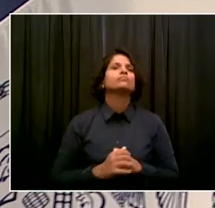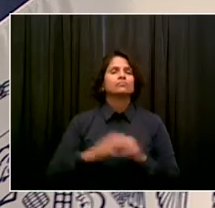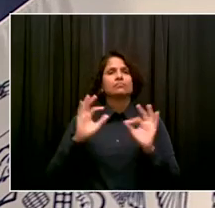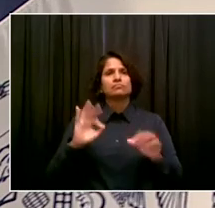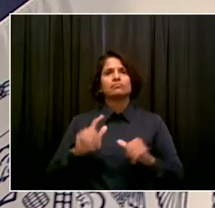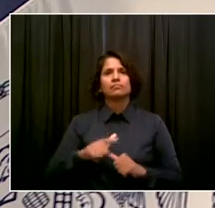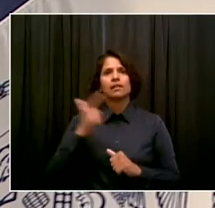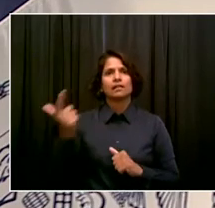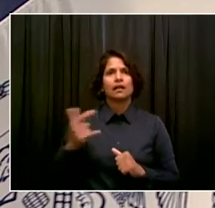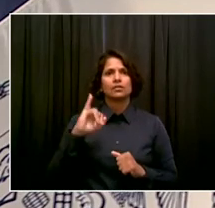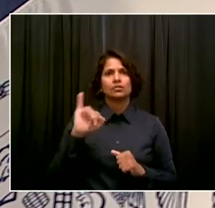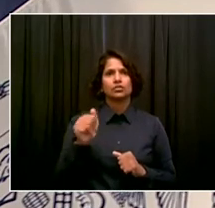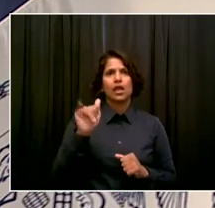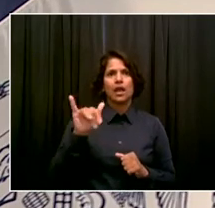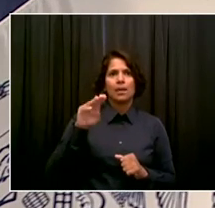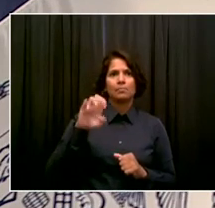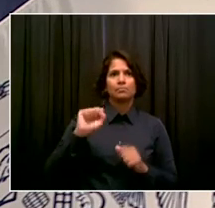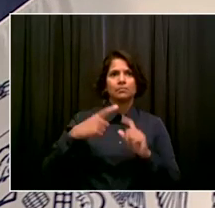Ford from PIX11.